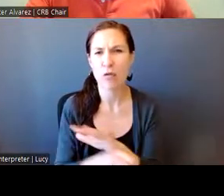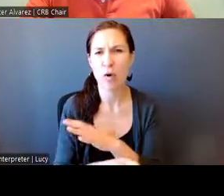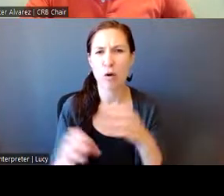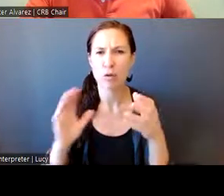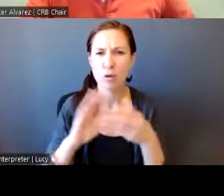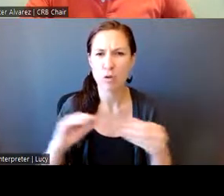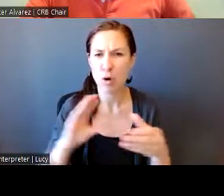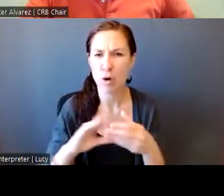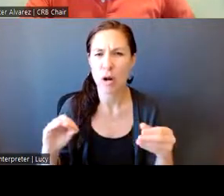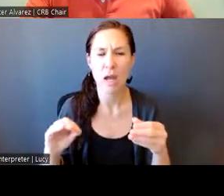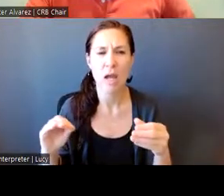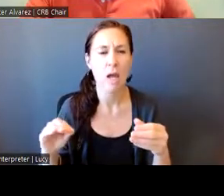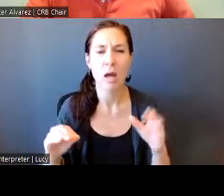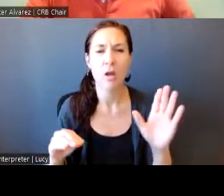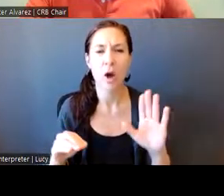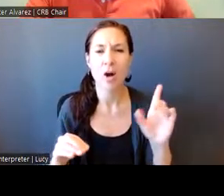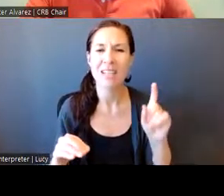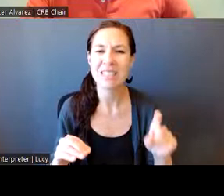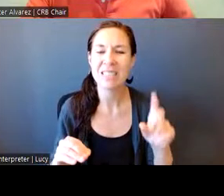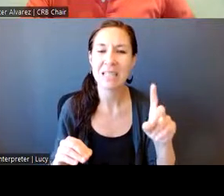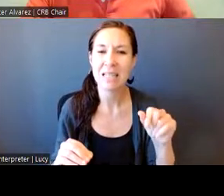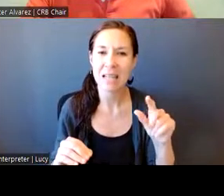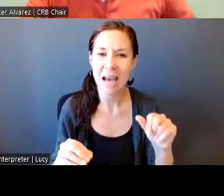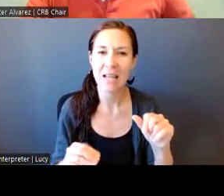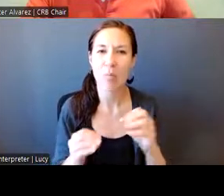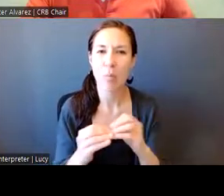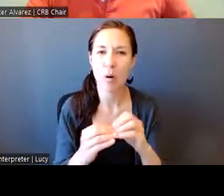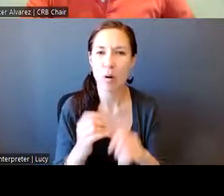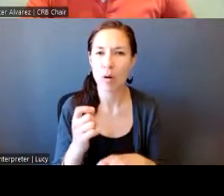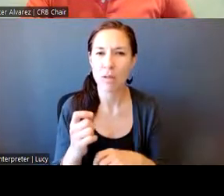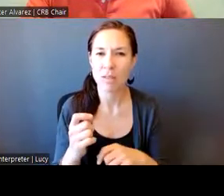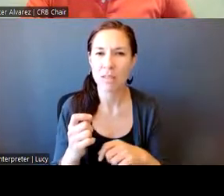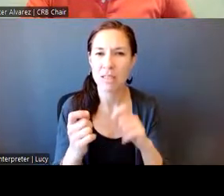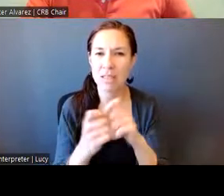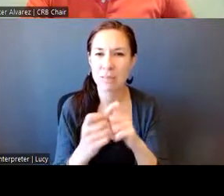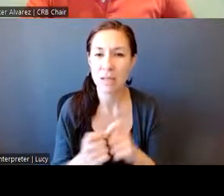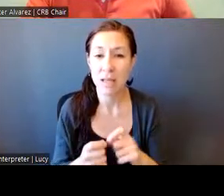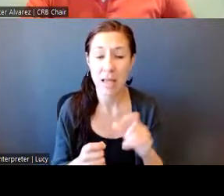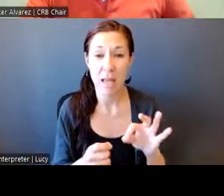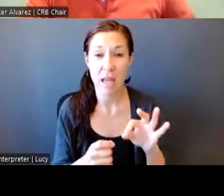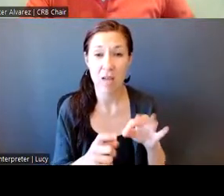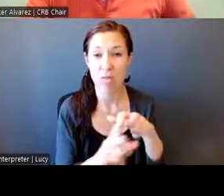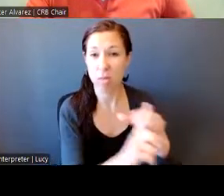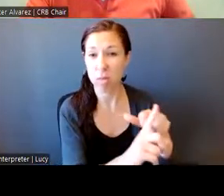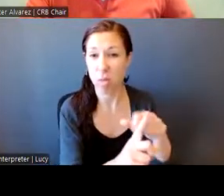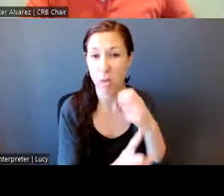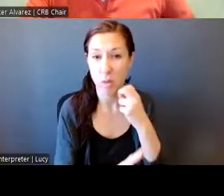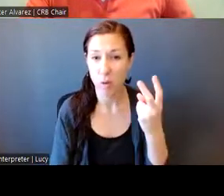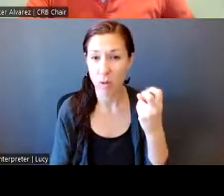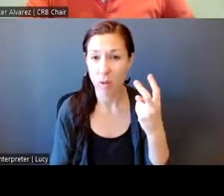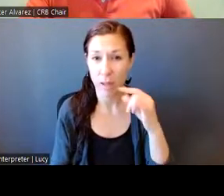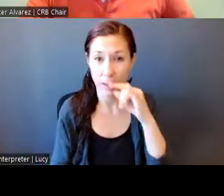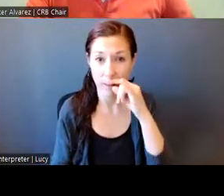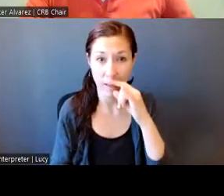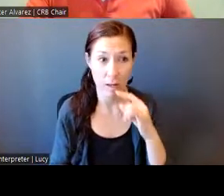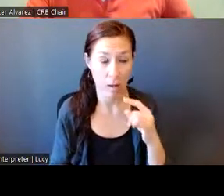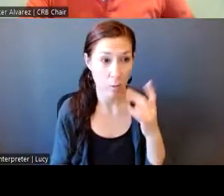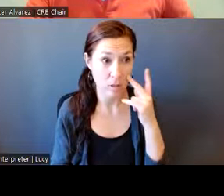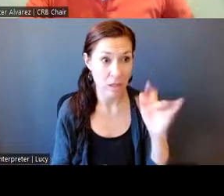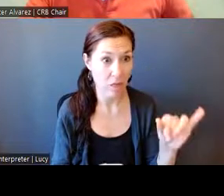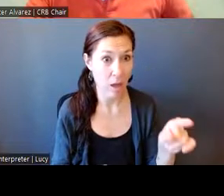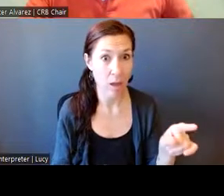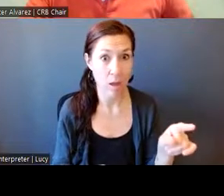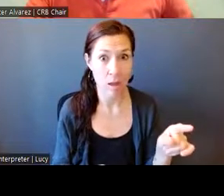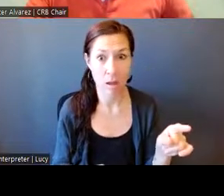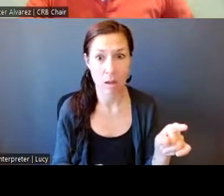Um, because now we need to have, because for me, stopping the 12 year old, and I think I've been, since we've gotten this 12 year old data, and that's all I